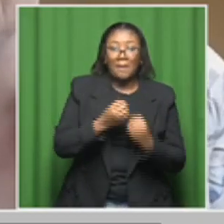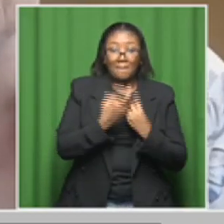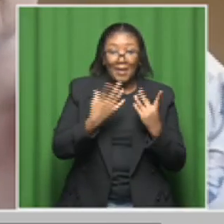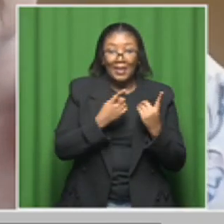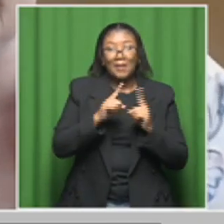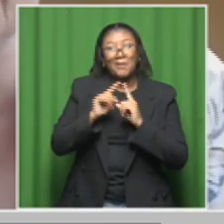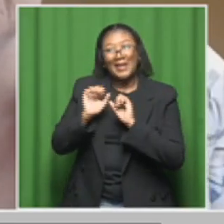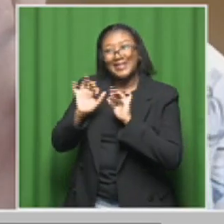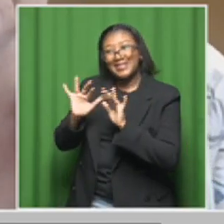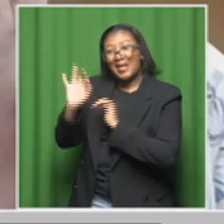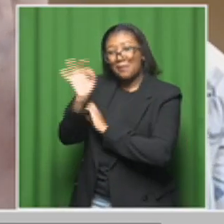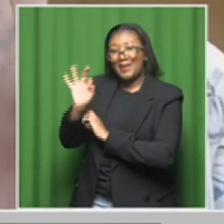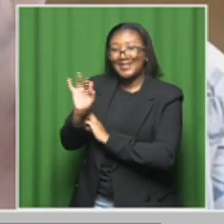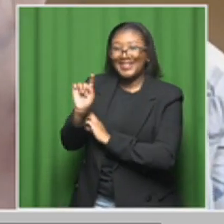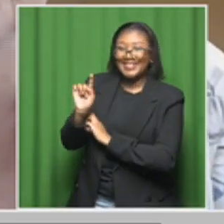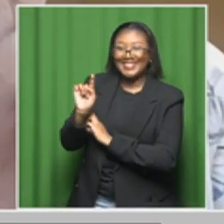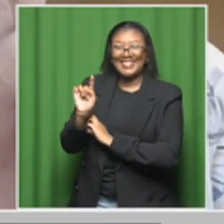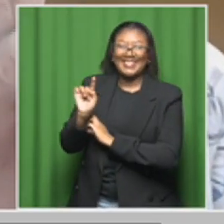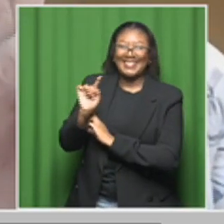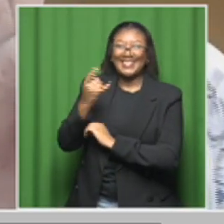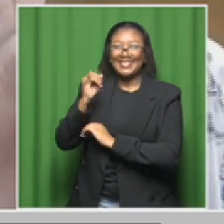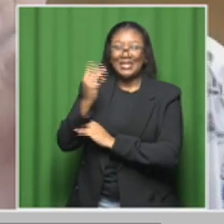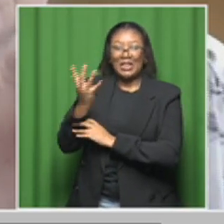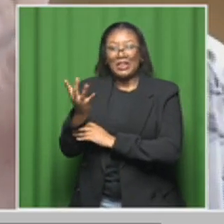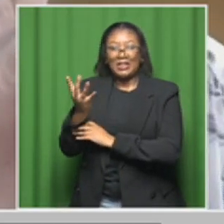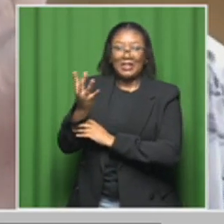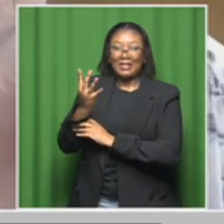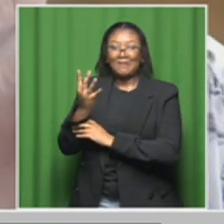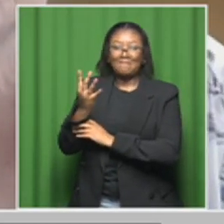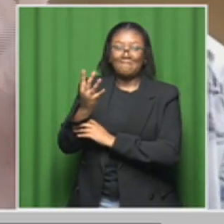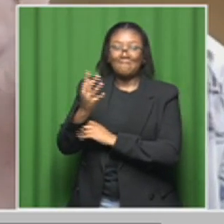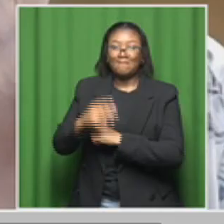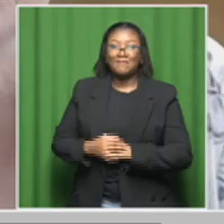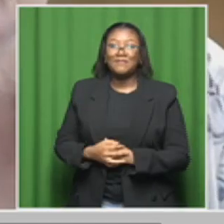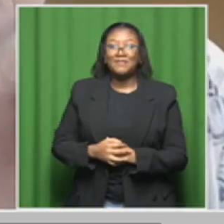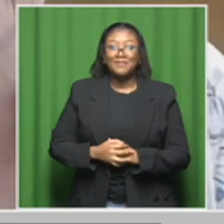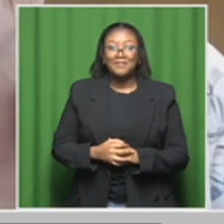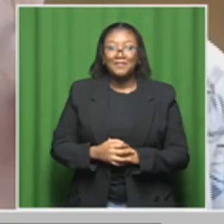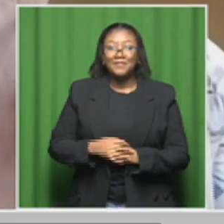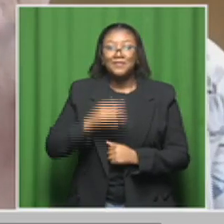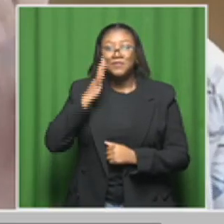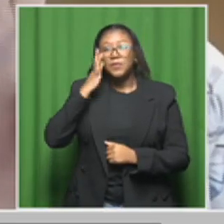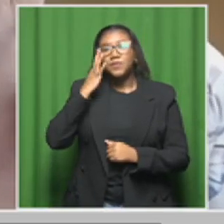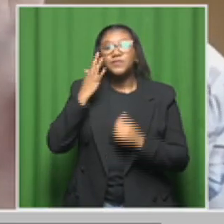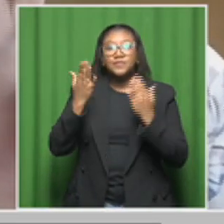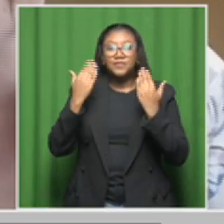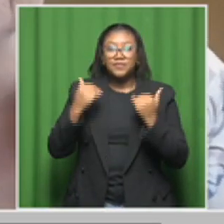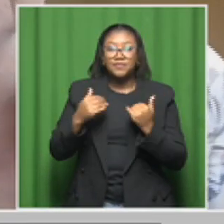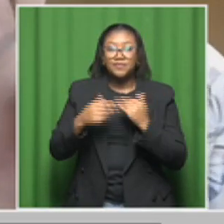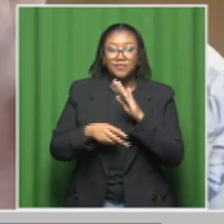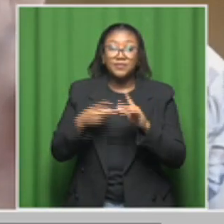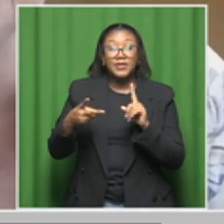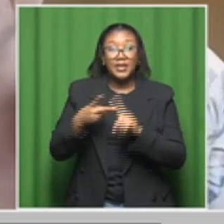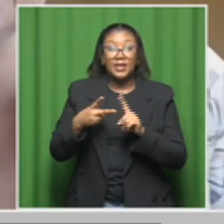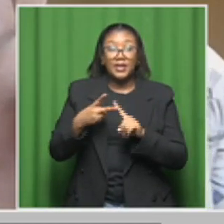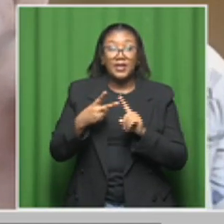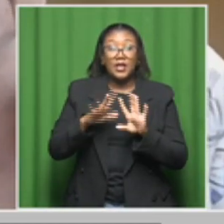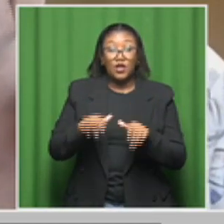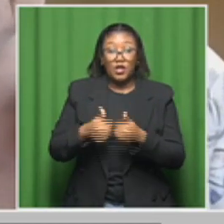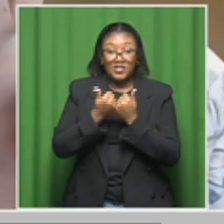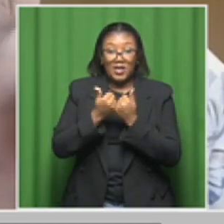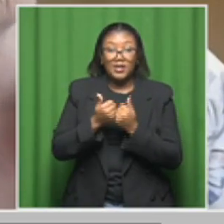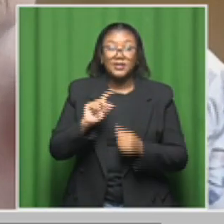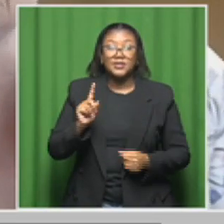return that consent form. The other issue then is around the fact that, as I